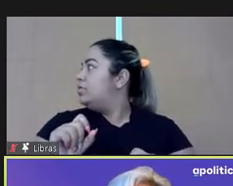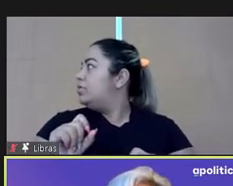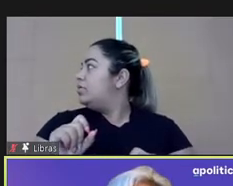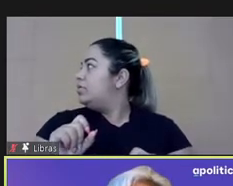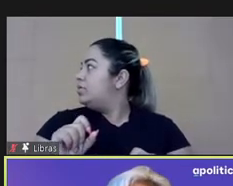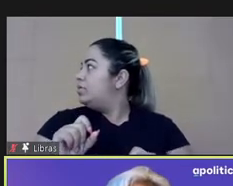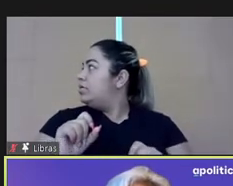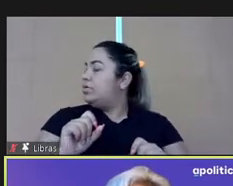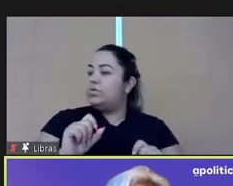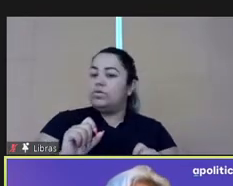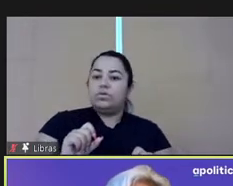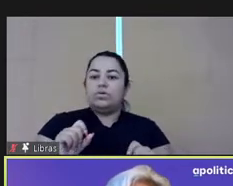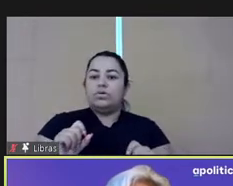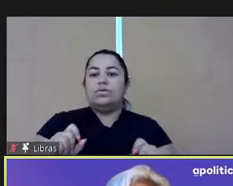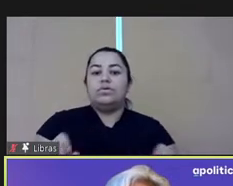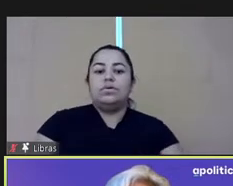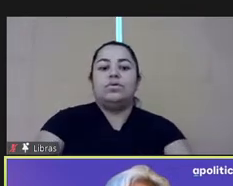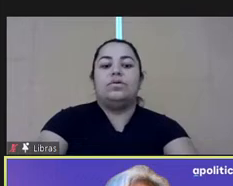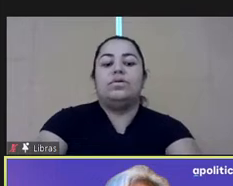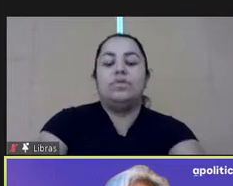and the community they need.